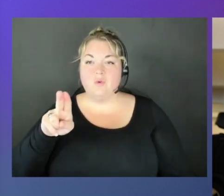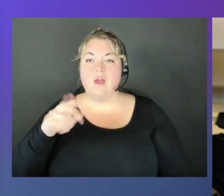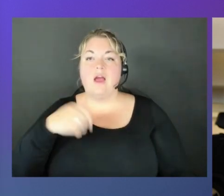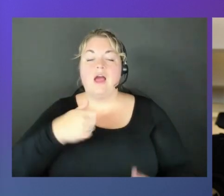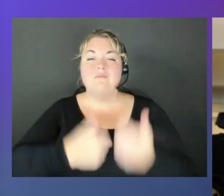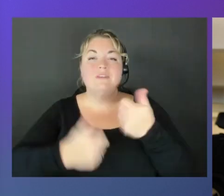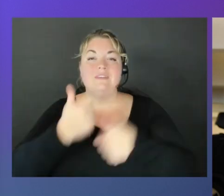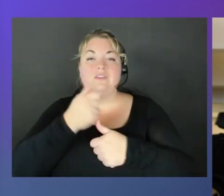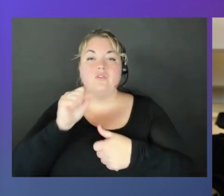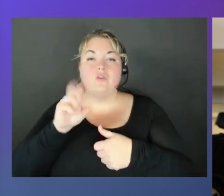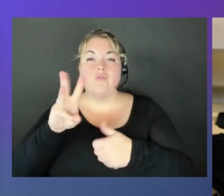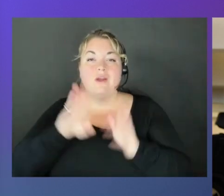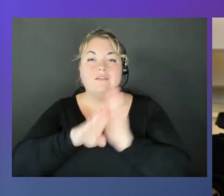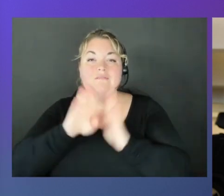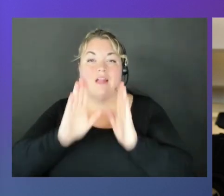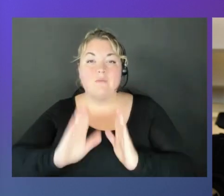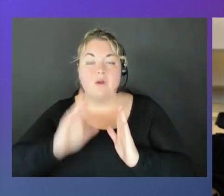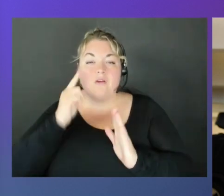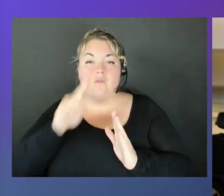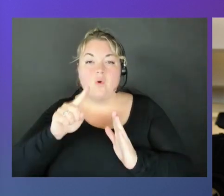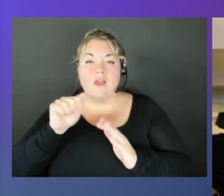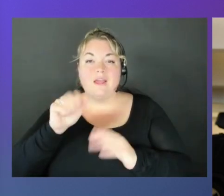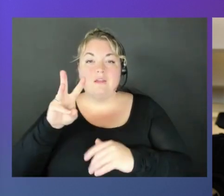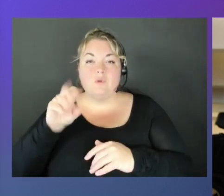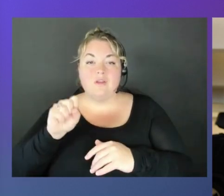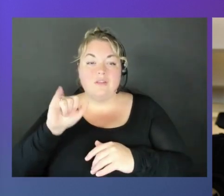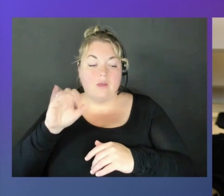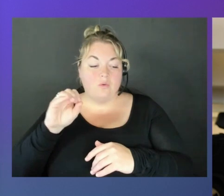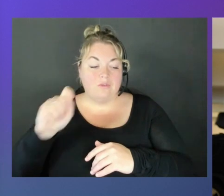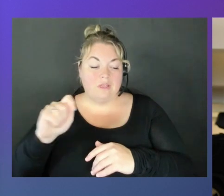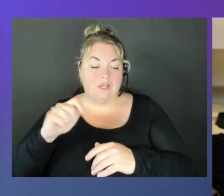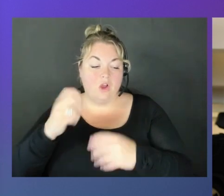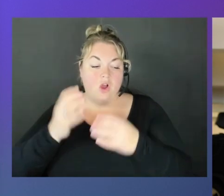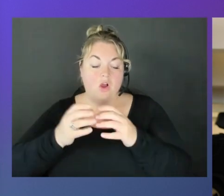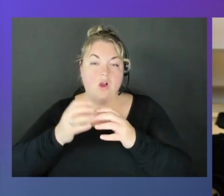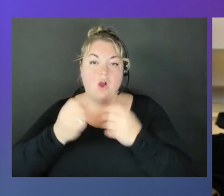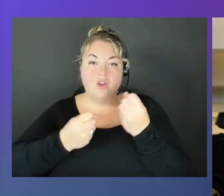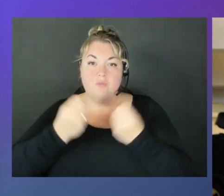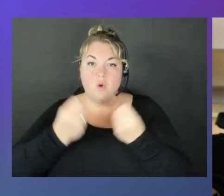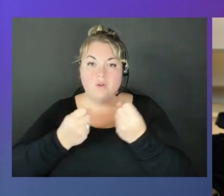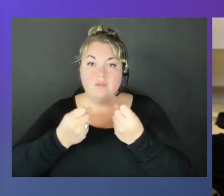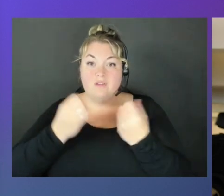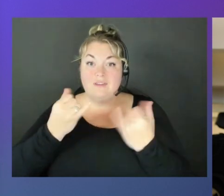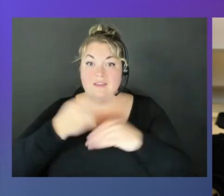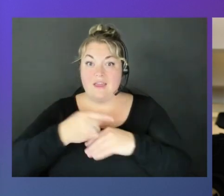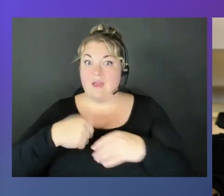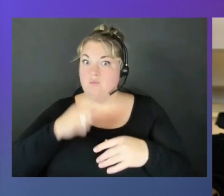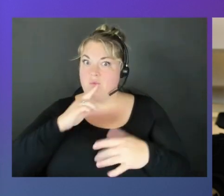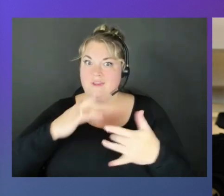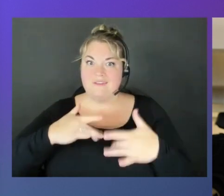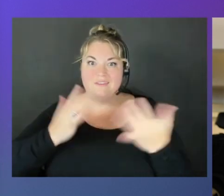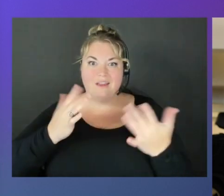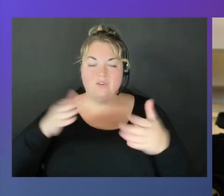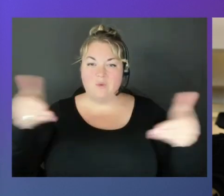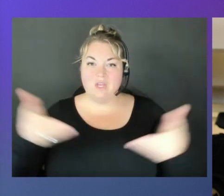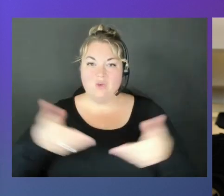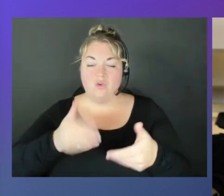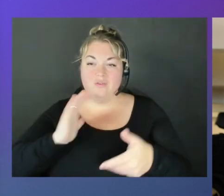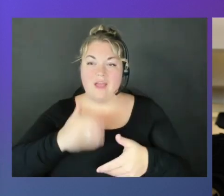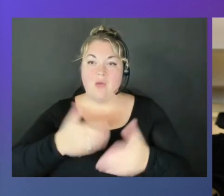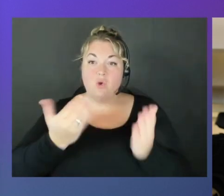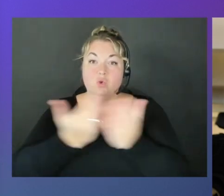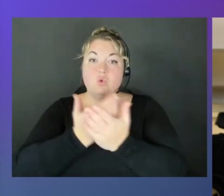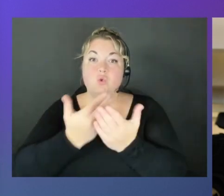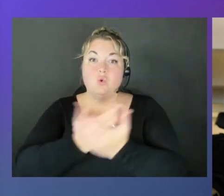senior software developer for AWS IoT Automotive. So today, I'm very excited to introduce our newly